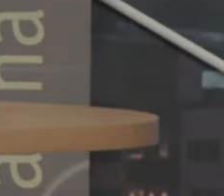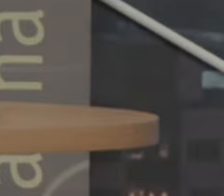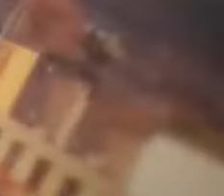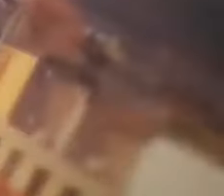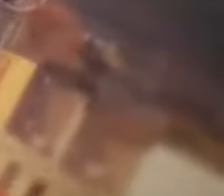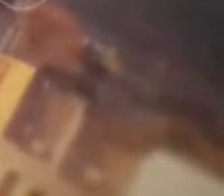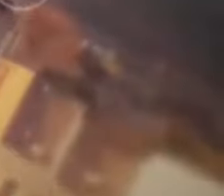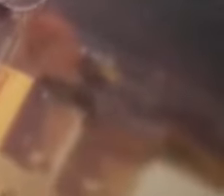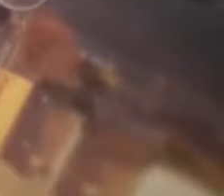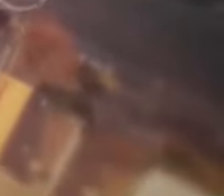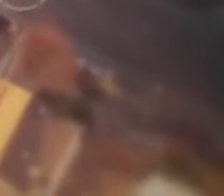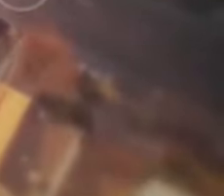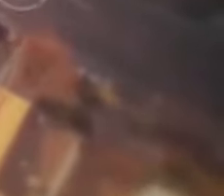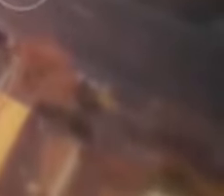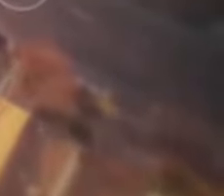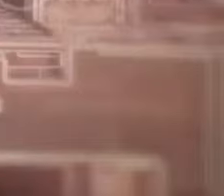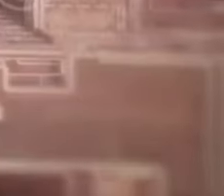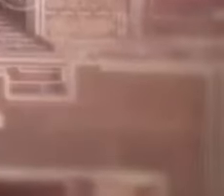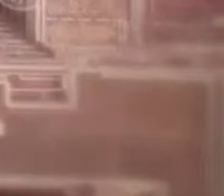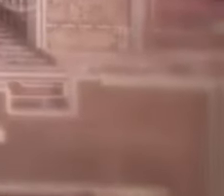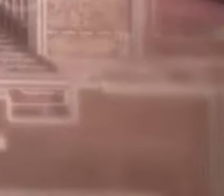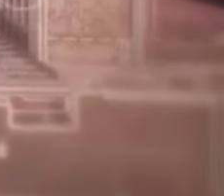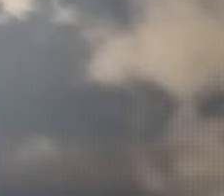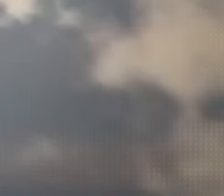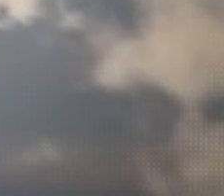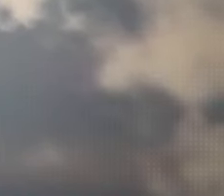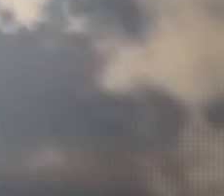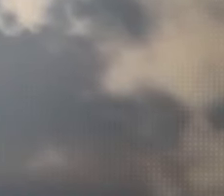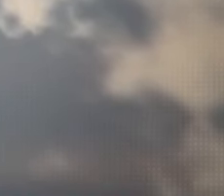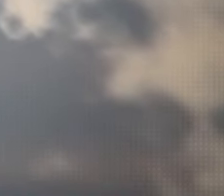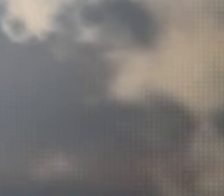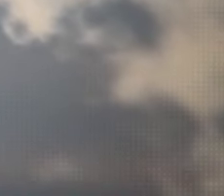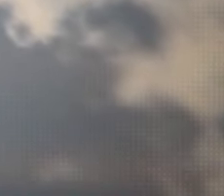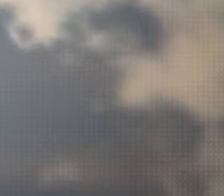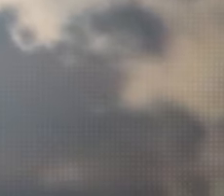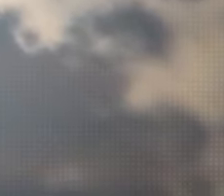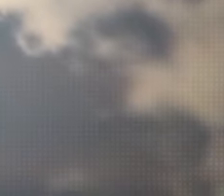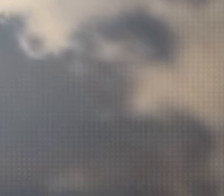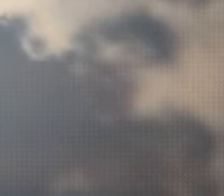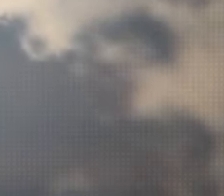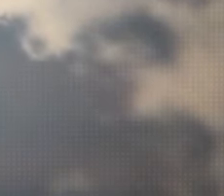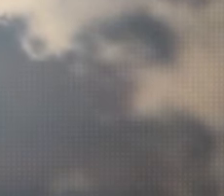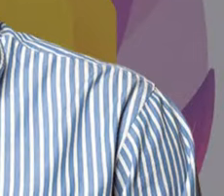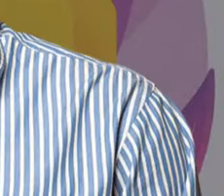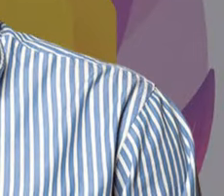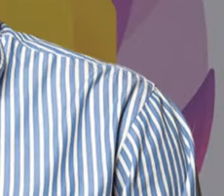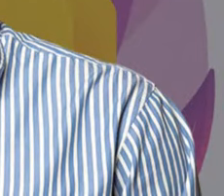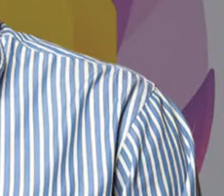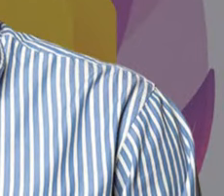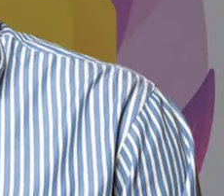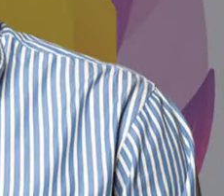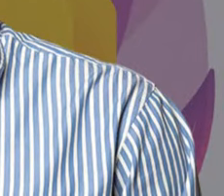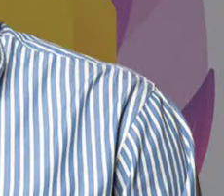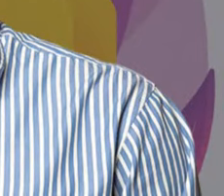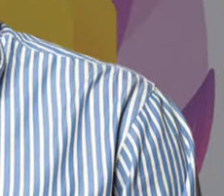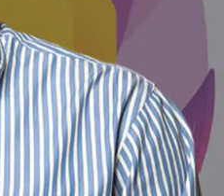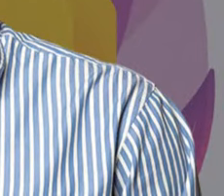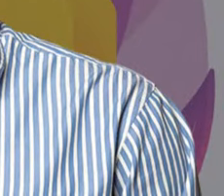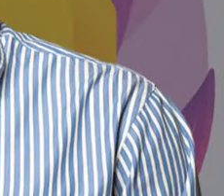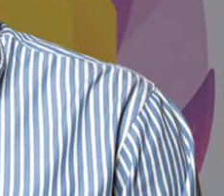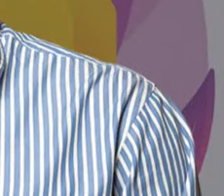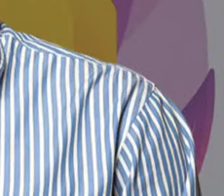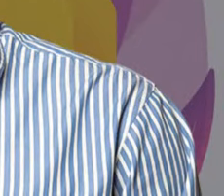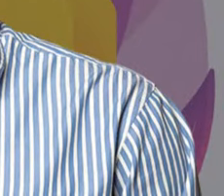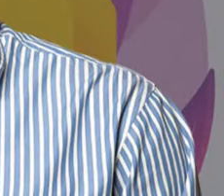an affordable impact in the life of a child sunday 9 pm sorry 7 pm at cafe filosófico